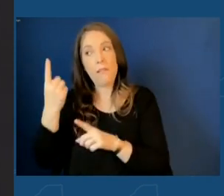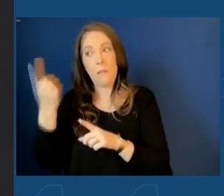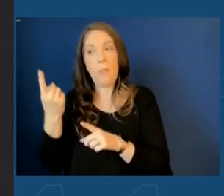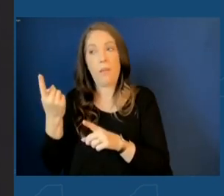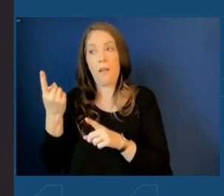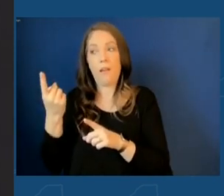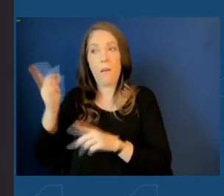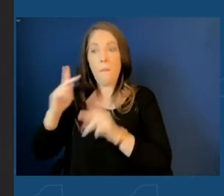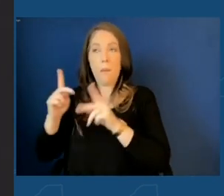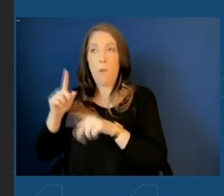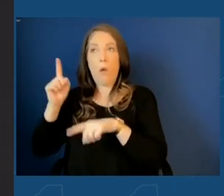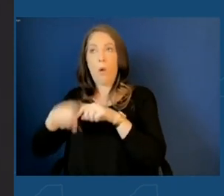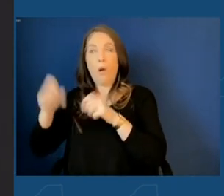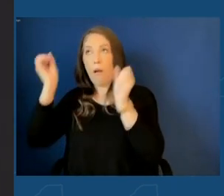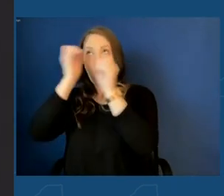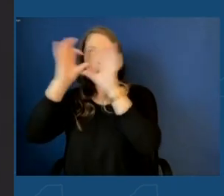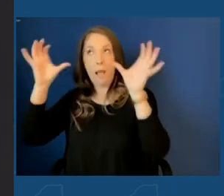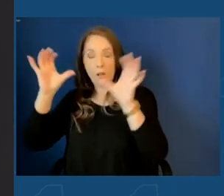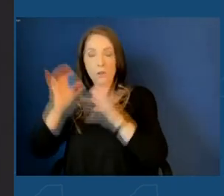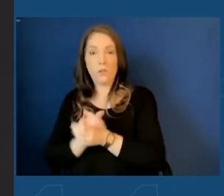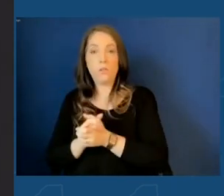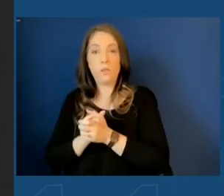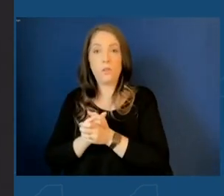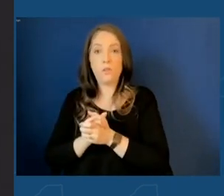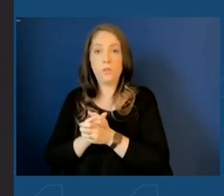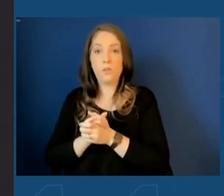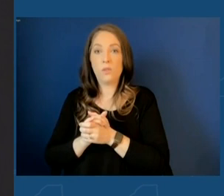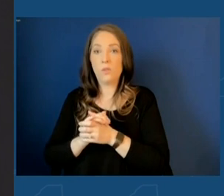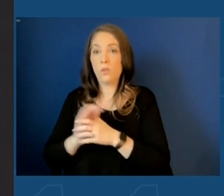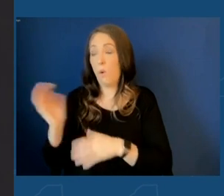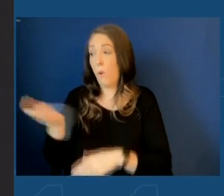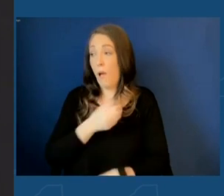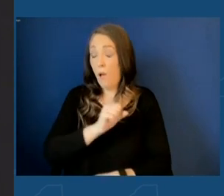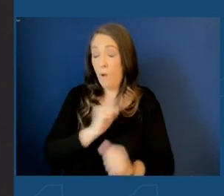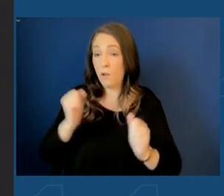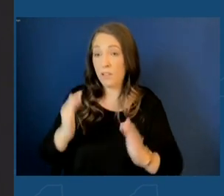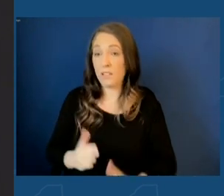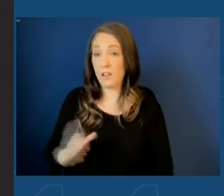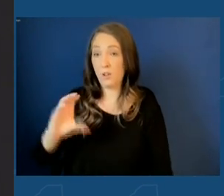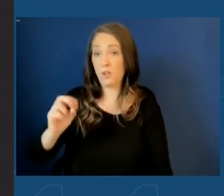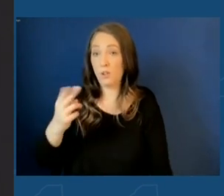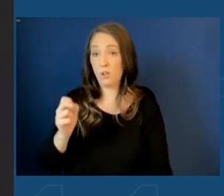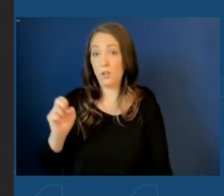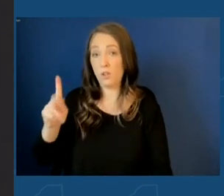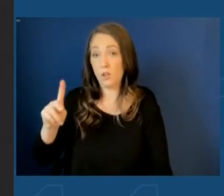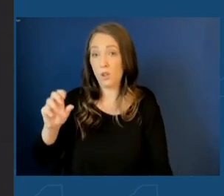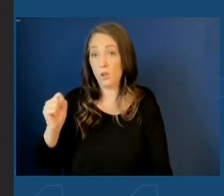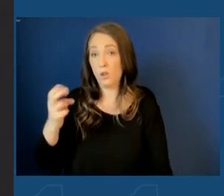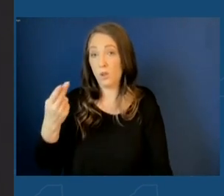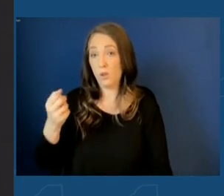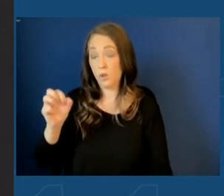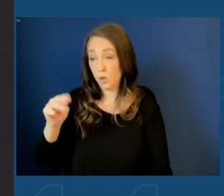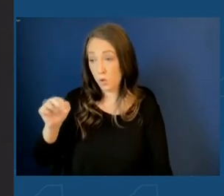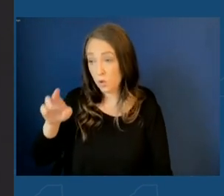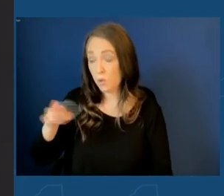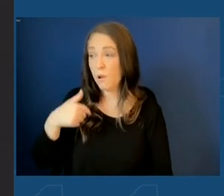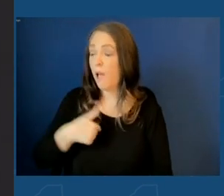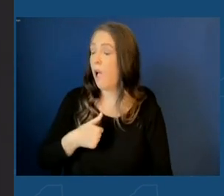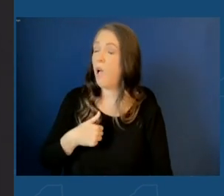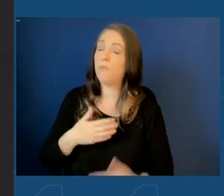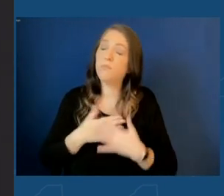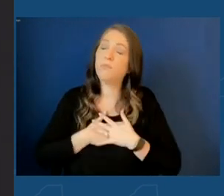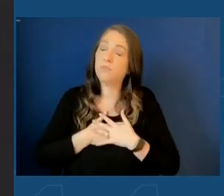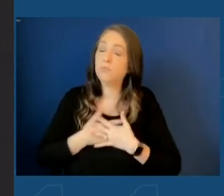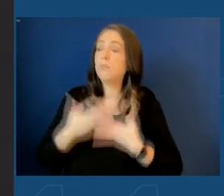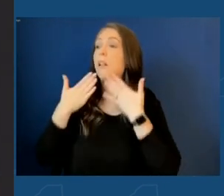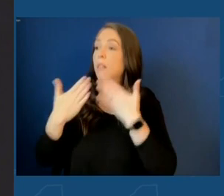to our majority leader, our own Senator Chuck Schumer, I stand here with a heart full of gratitude for everything you have done and the way you